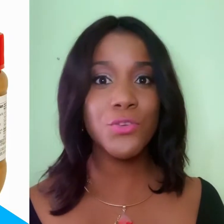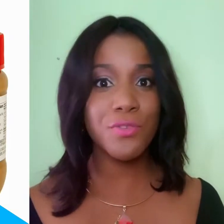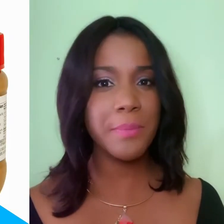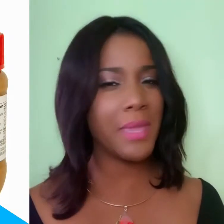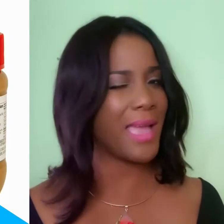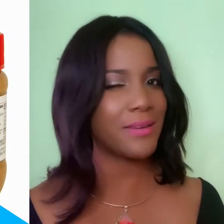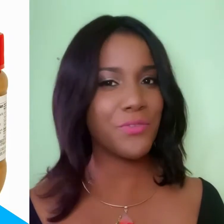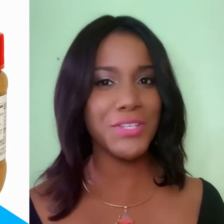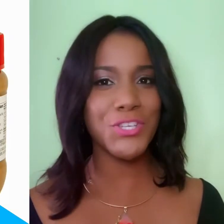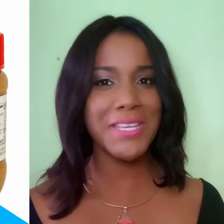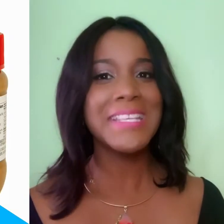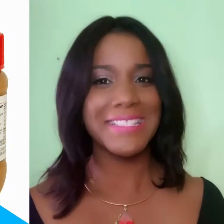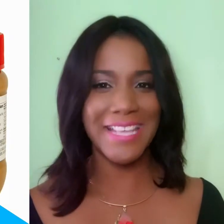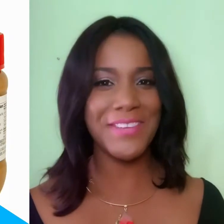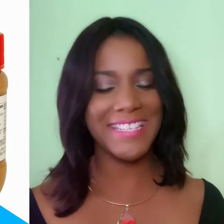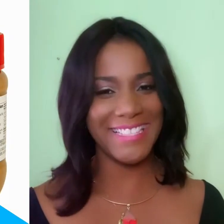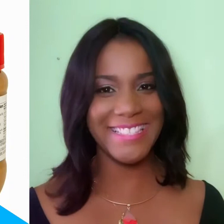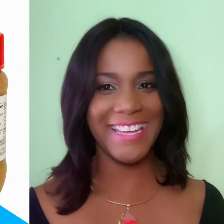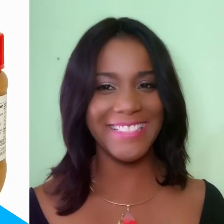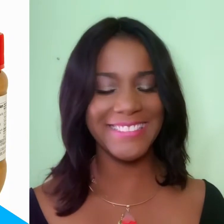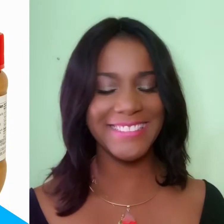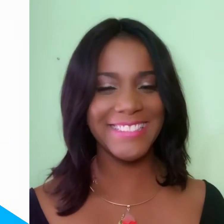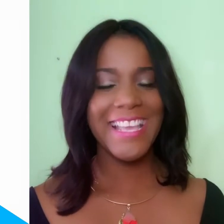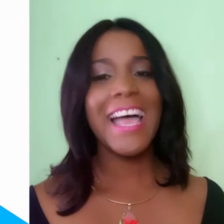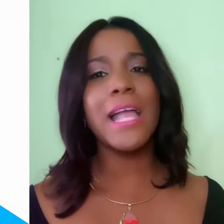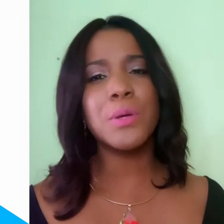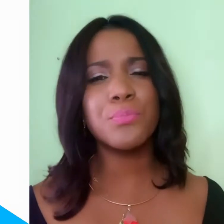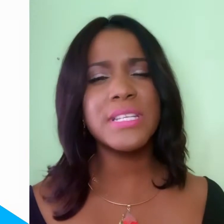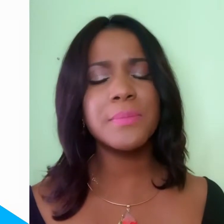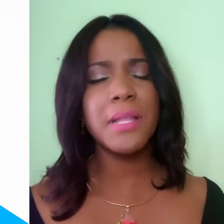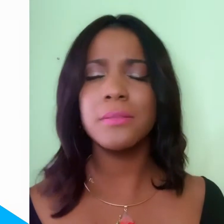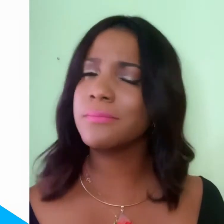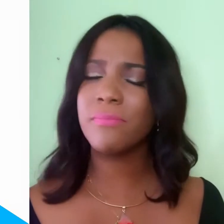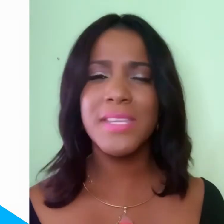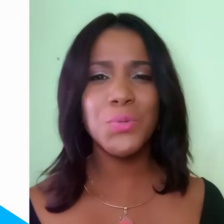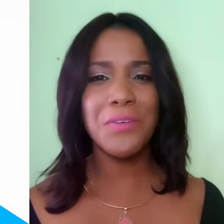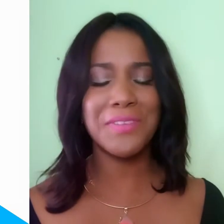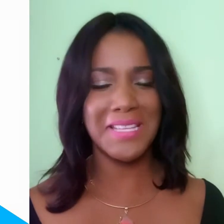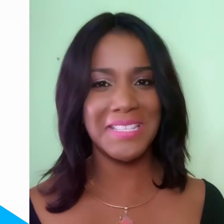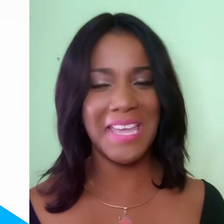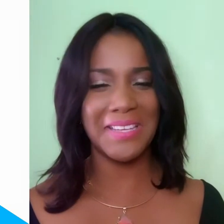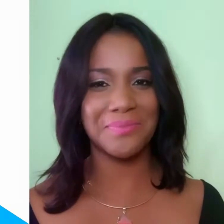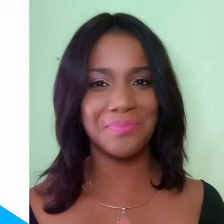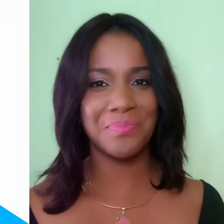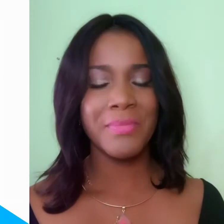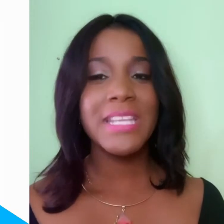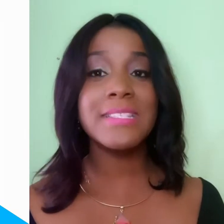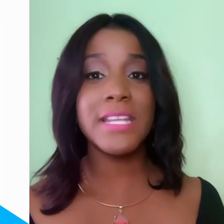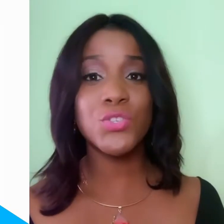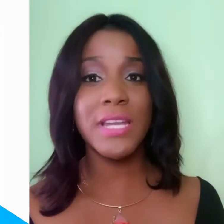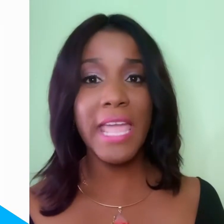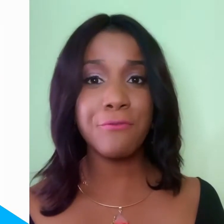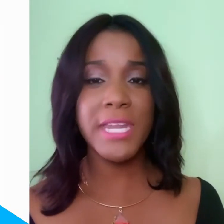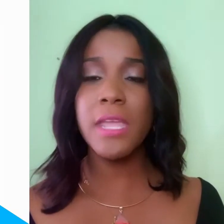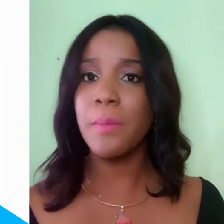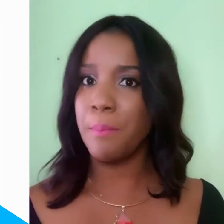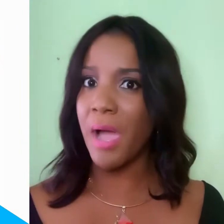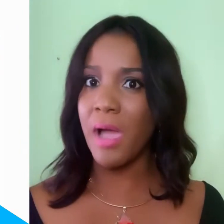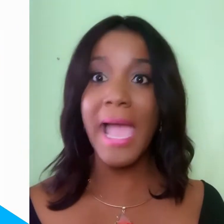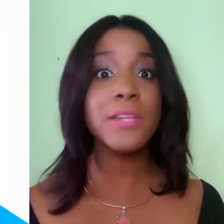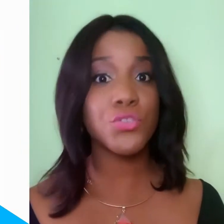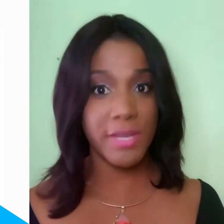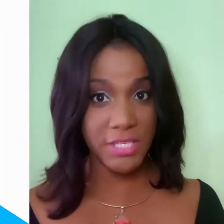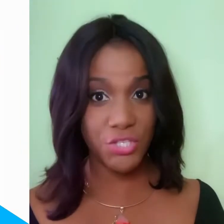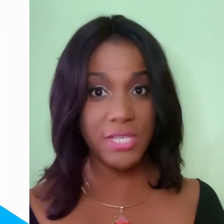Peanut Butter, Creamy and Crunchy, $7.99. Almond Braismilk, $12.99. Essential Everyday